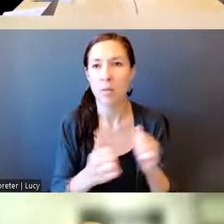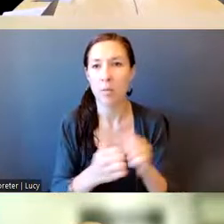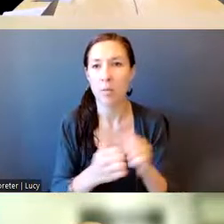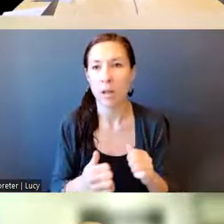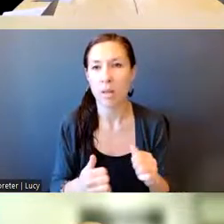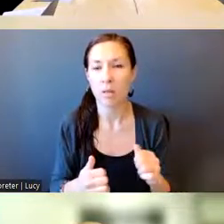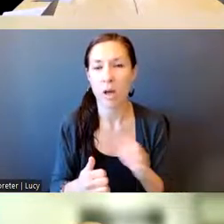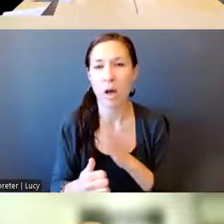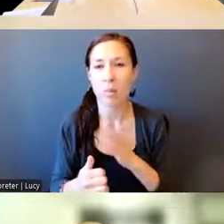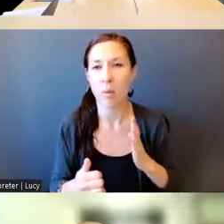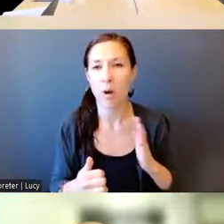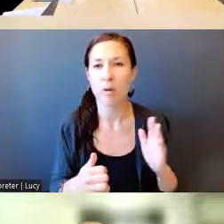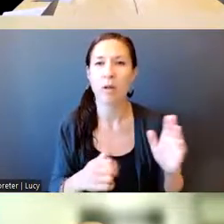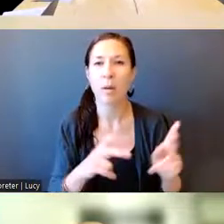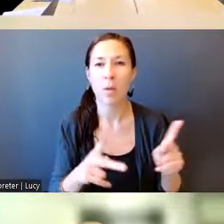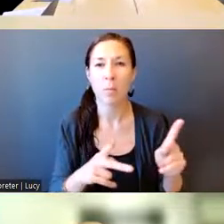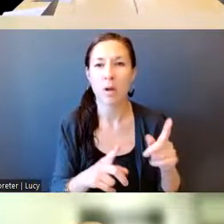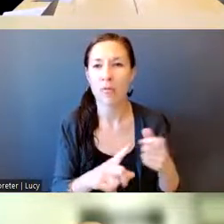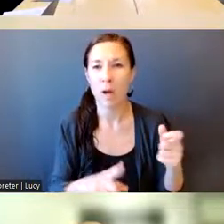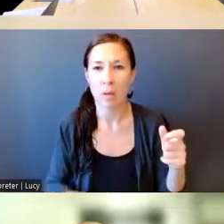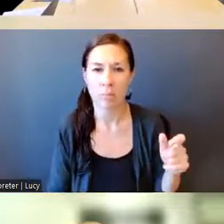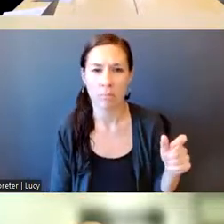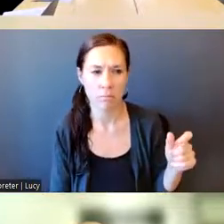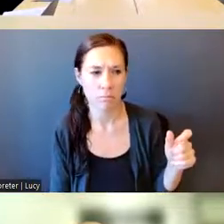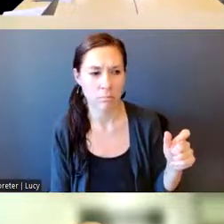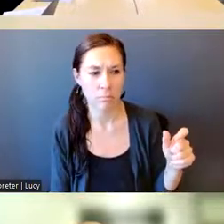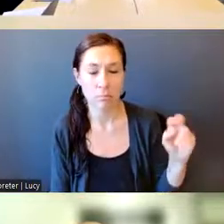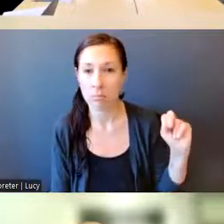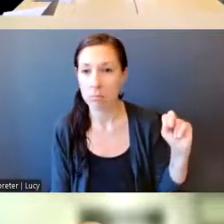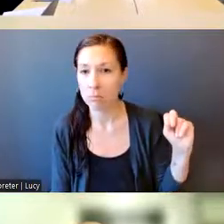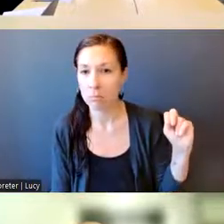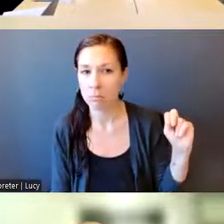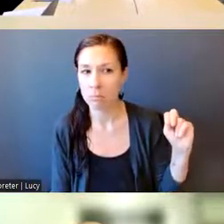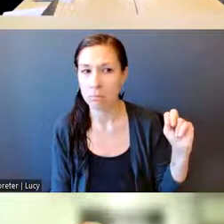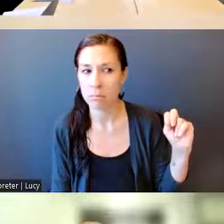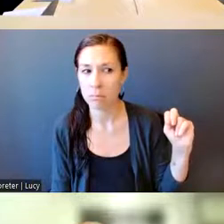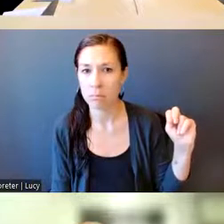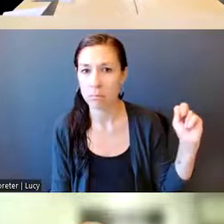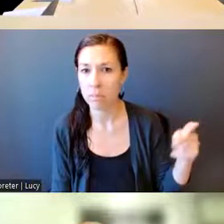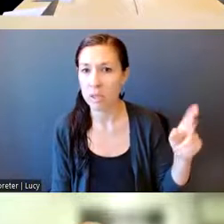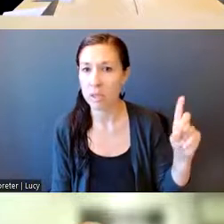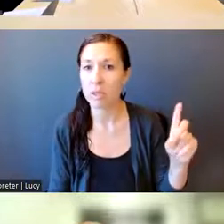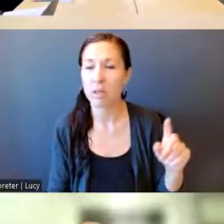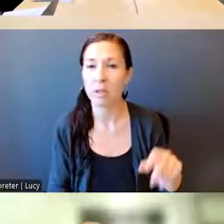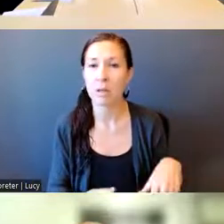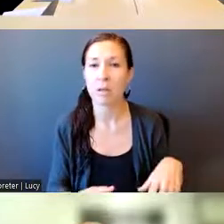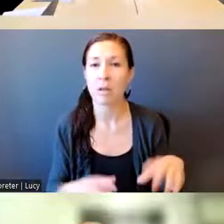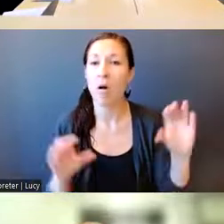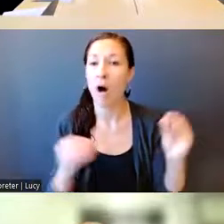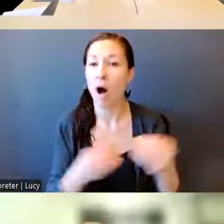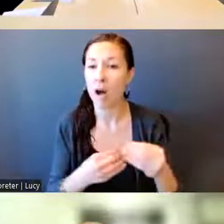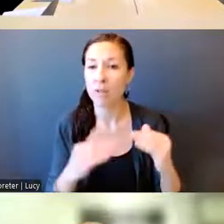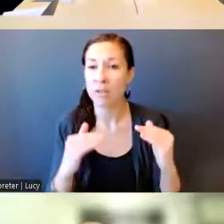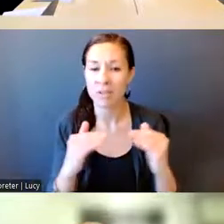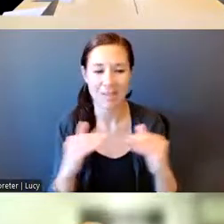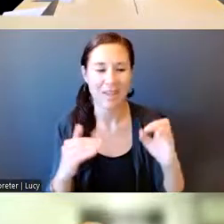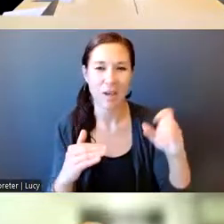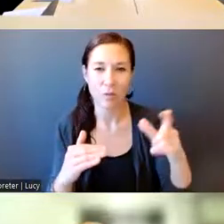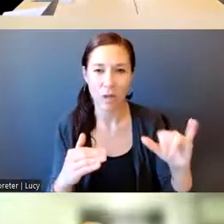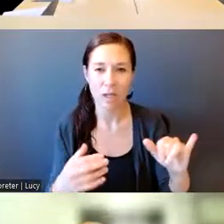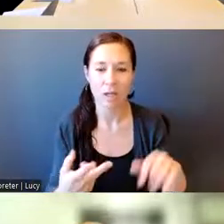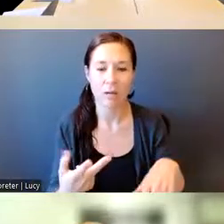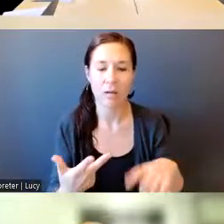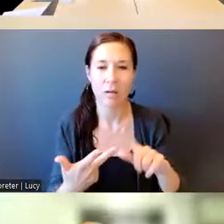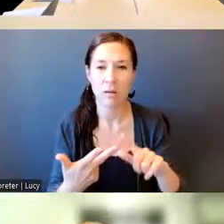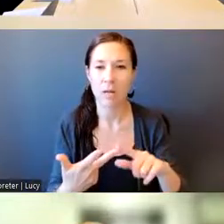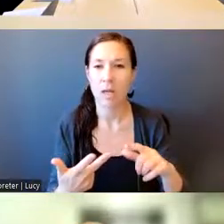as well as working with the Office of Equity, Human Rights Commission, to